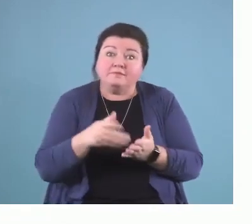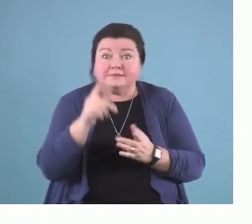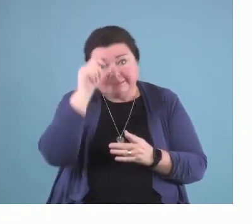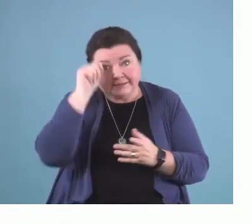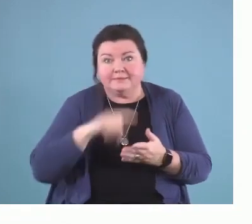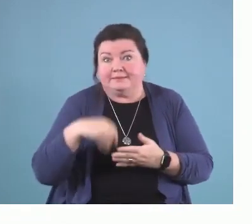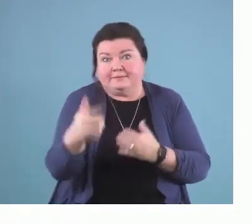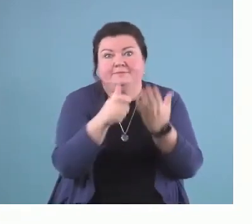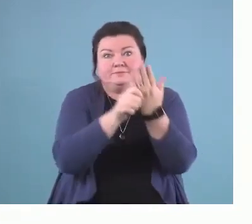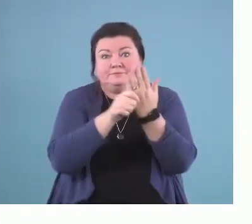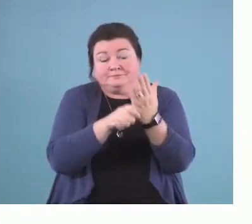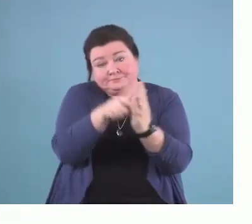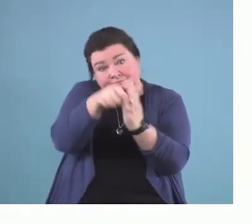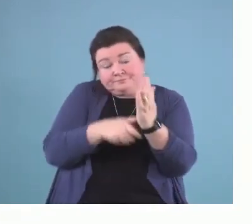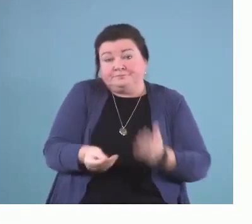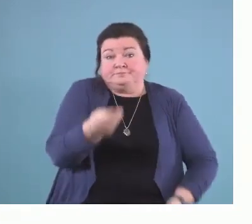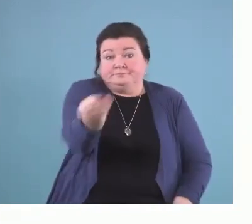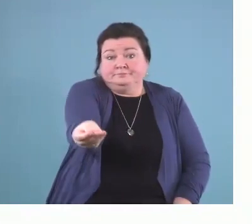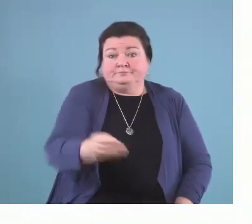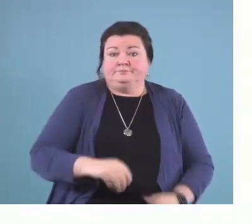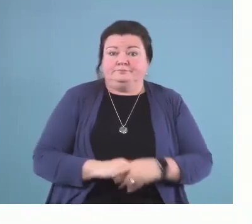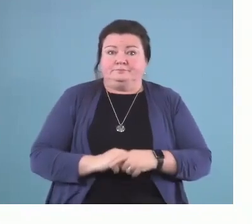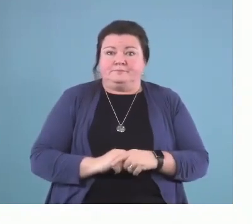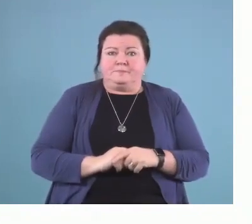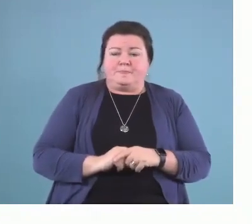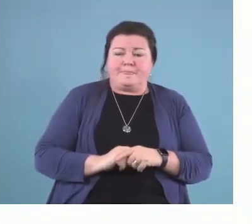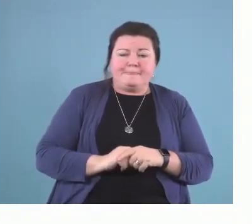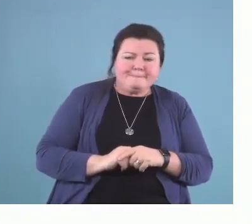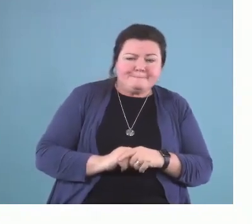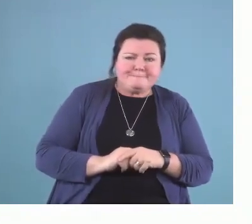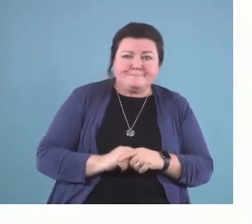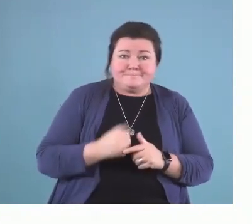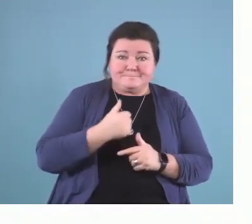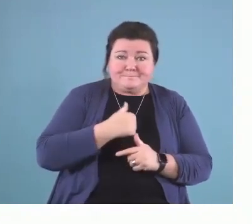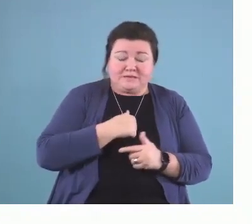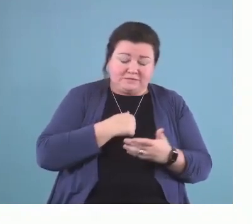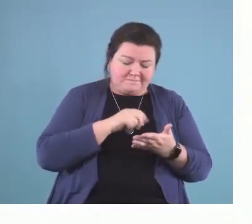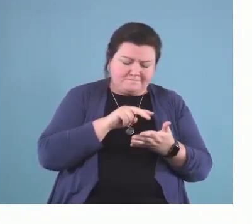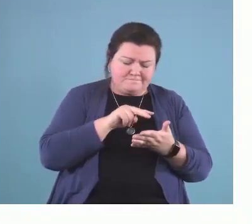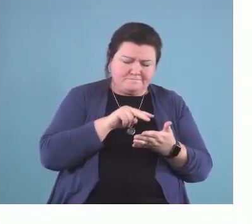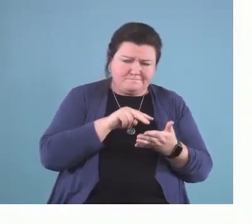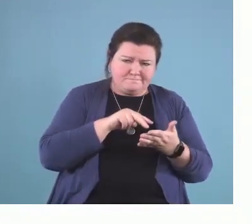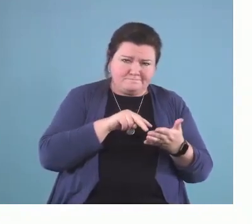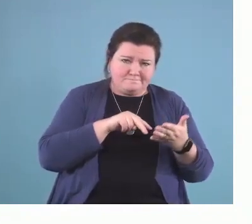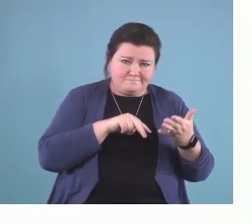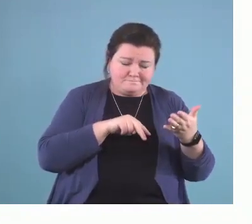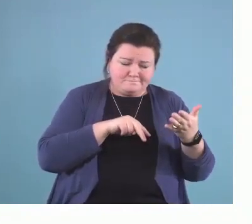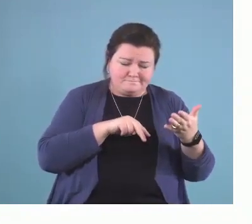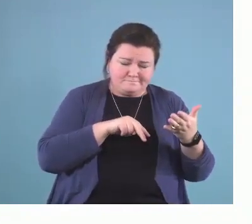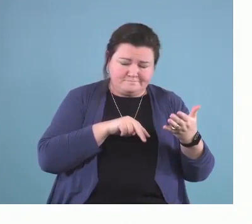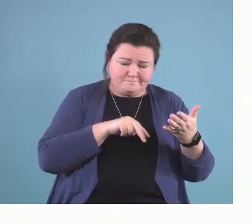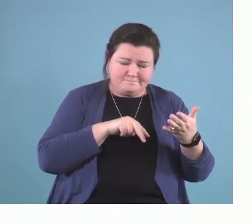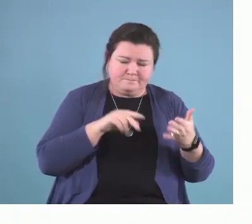But we don't often ask ourselves to look closely at the literature and want them to read. And ask ourselves, does the teen